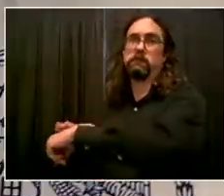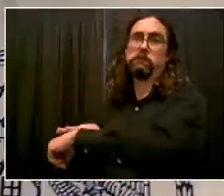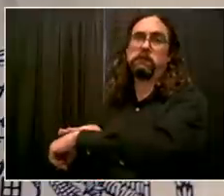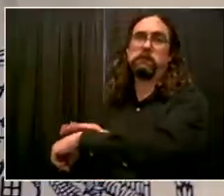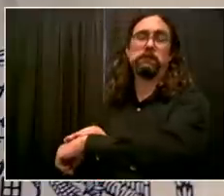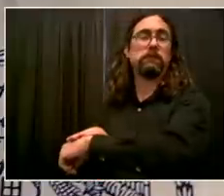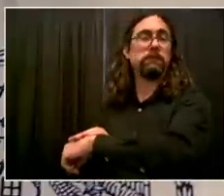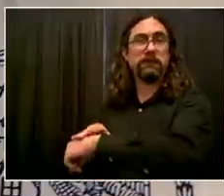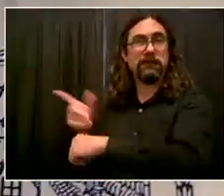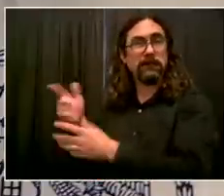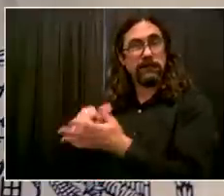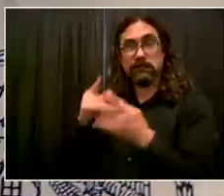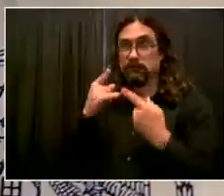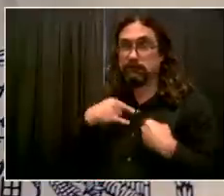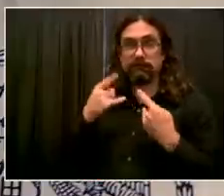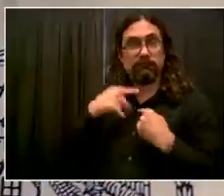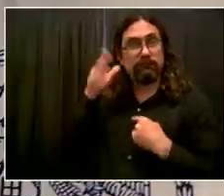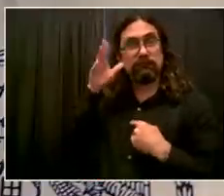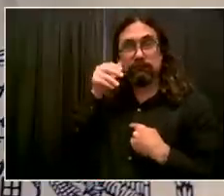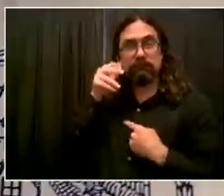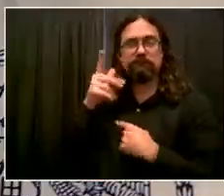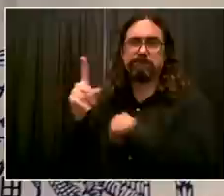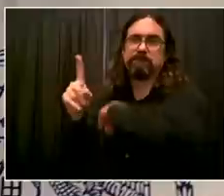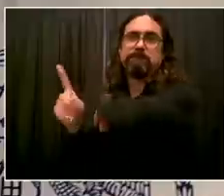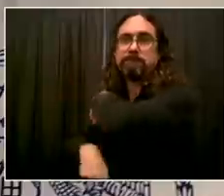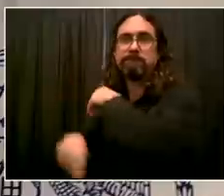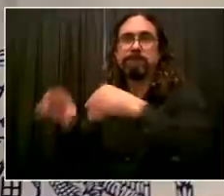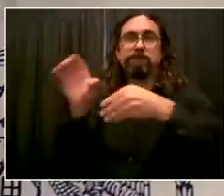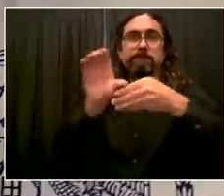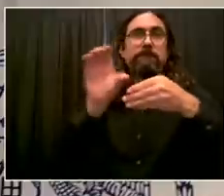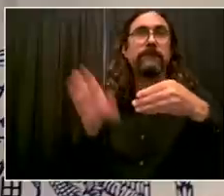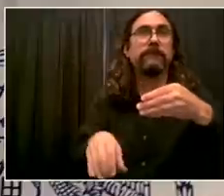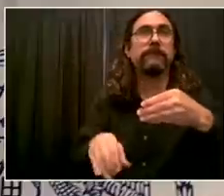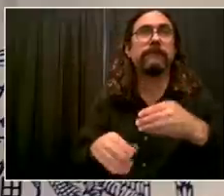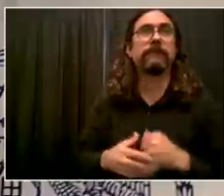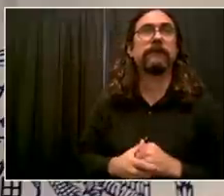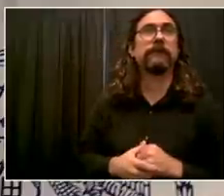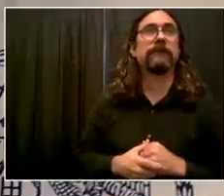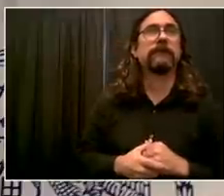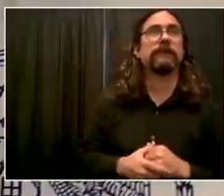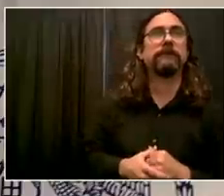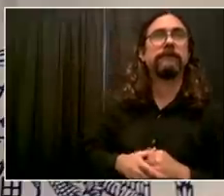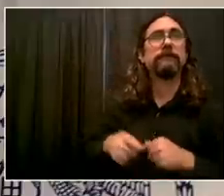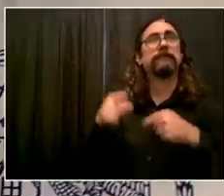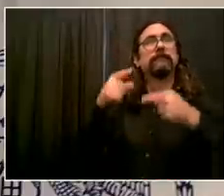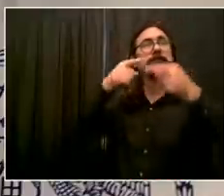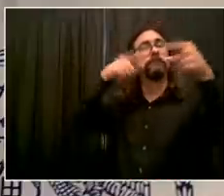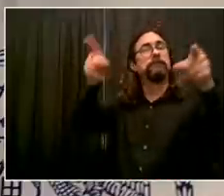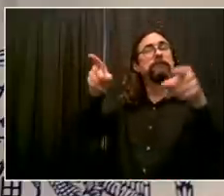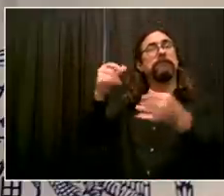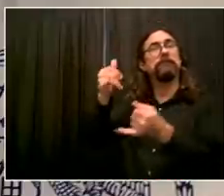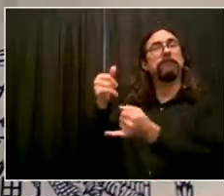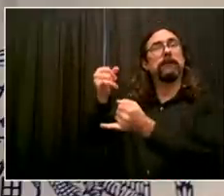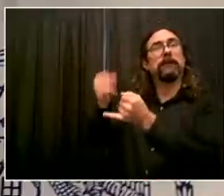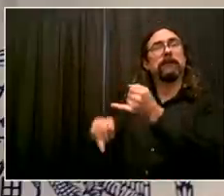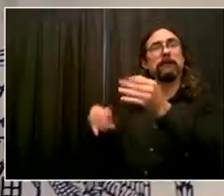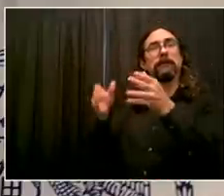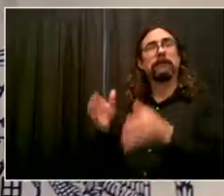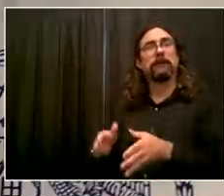Our final question today goes to Robert Henley from the Chief Leader. Thanks for taking the call.